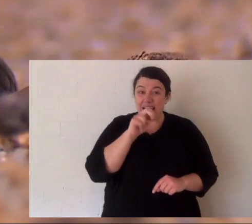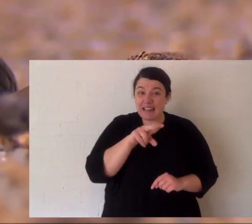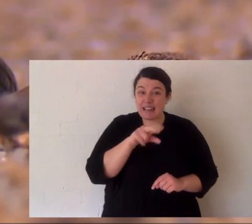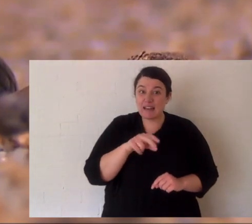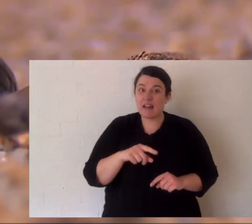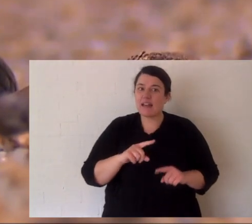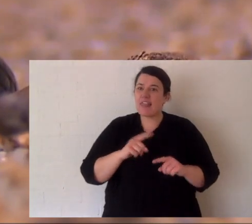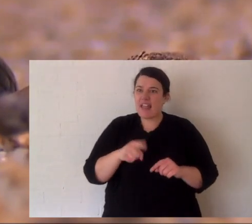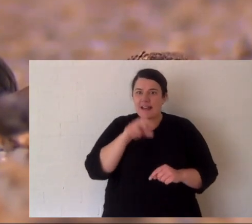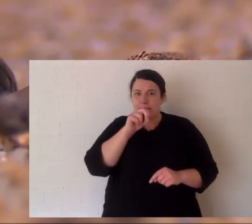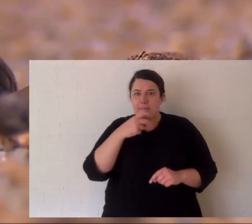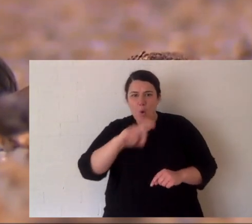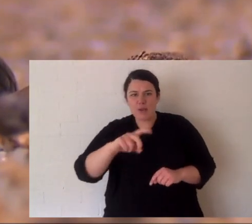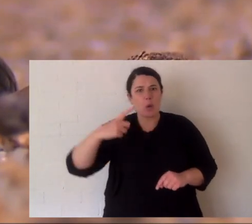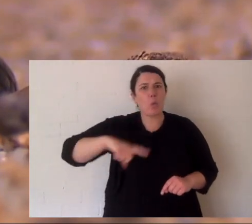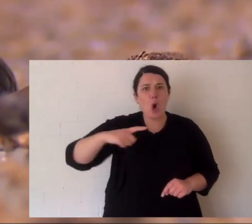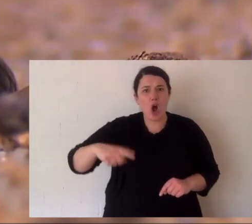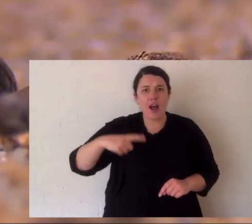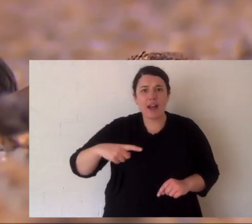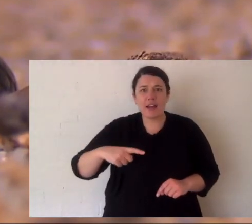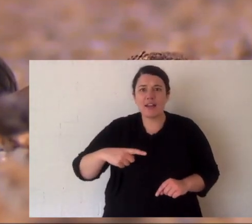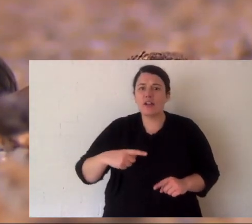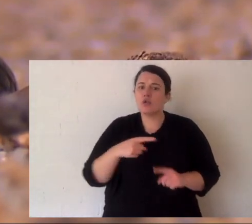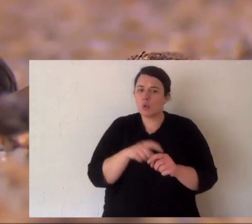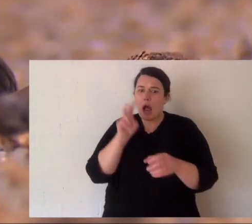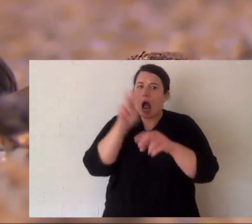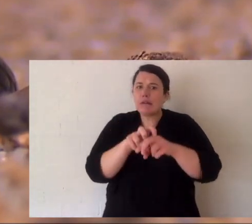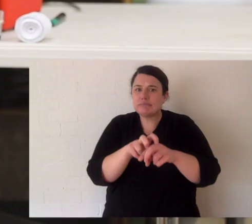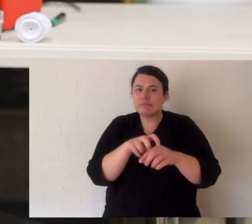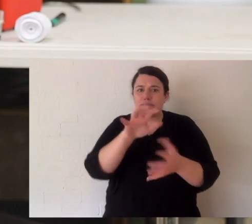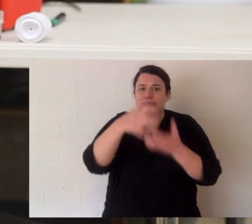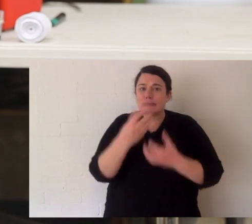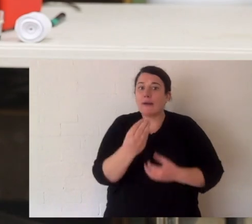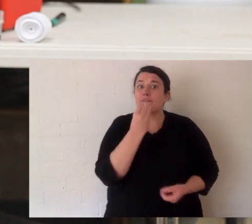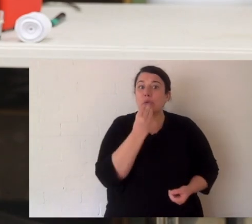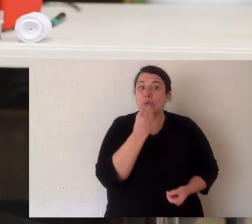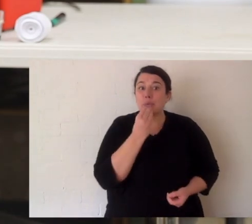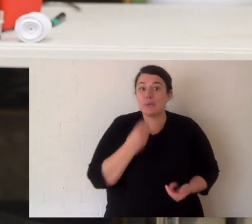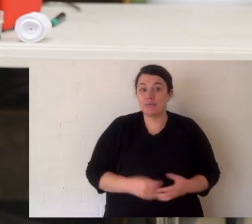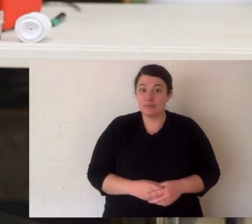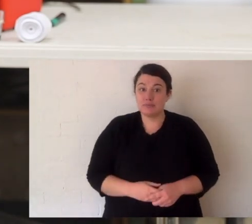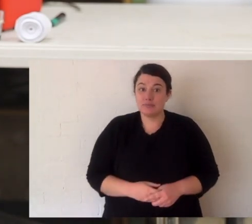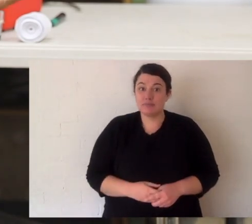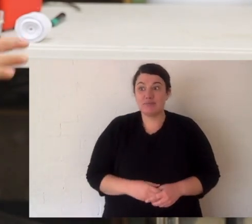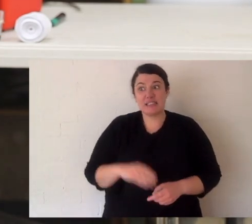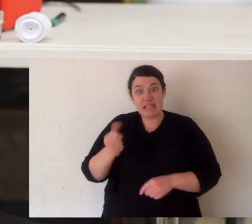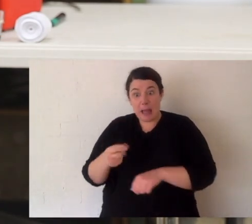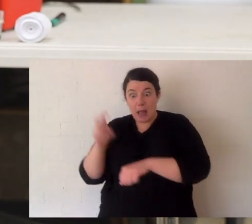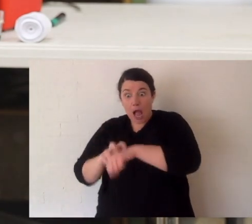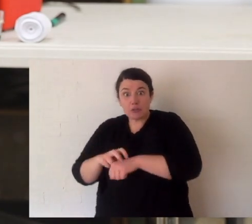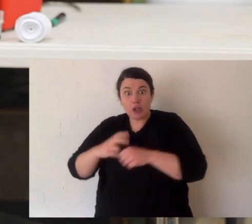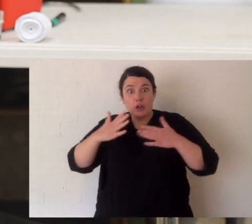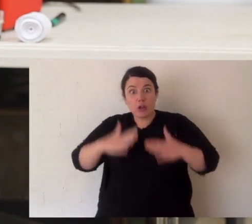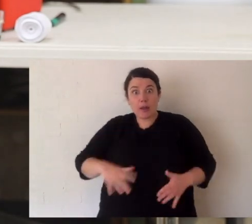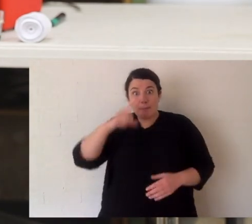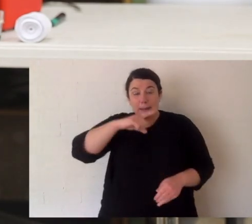for a particular reason. Now mostly it's for their prey. Now some snakes, they might bite humans.